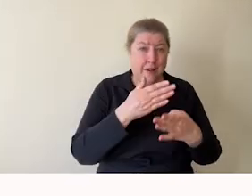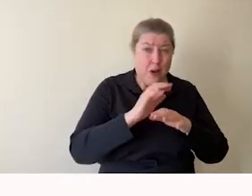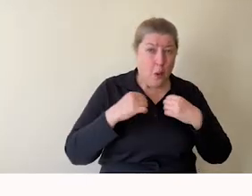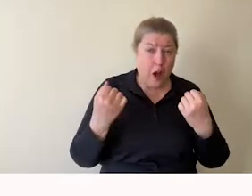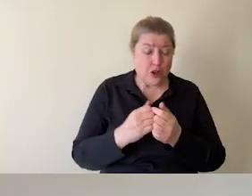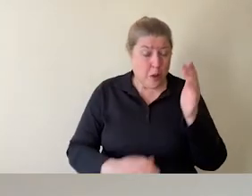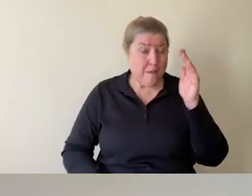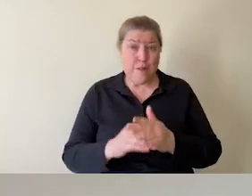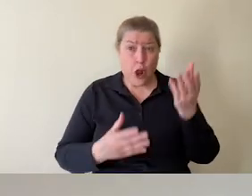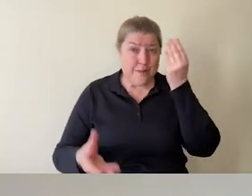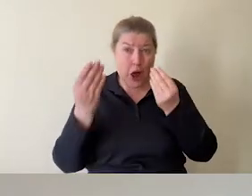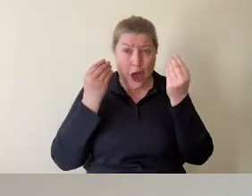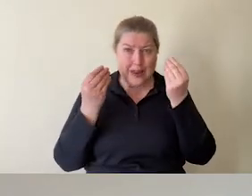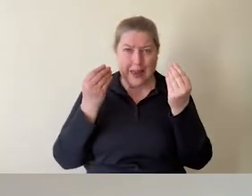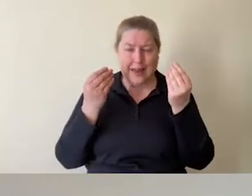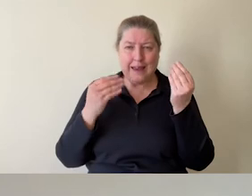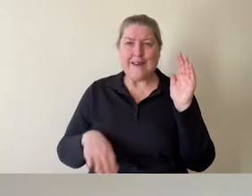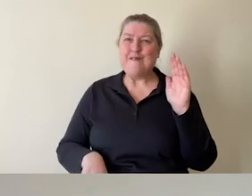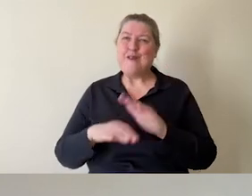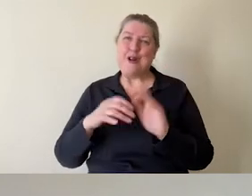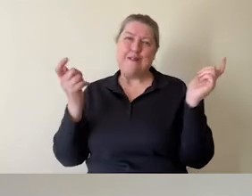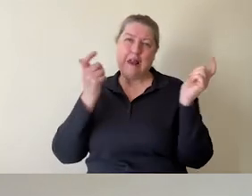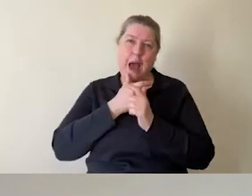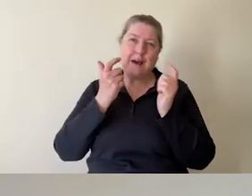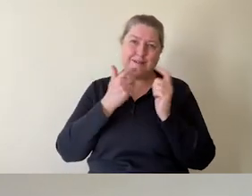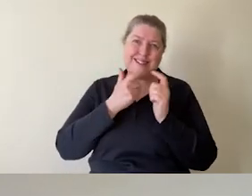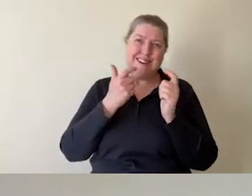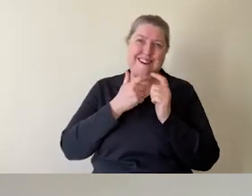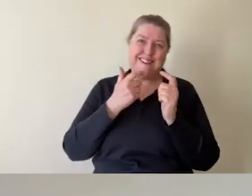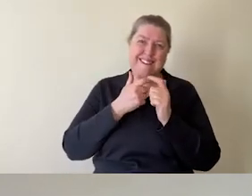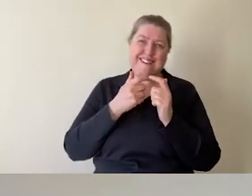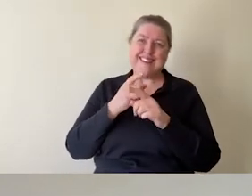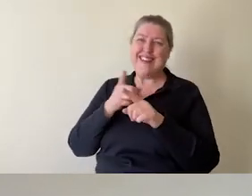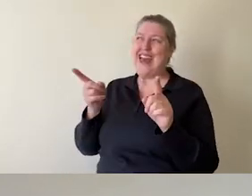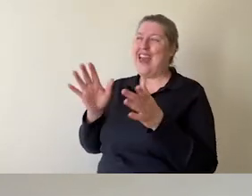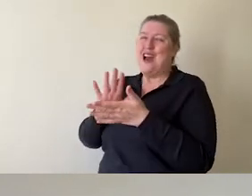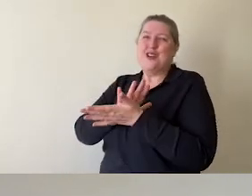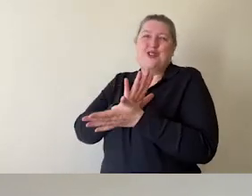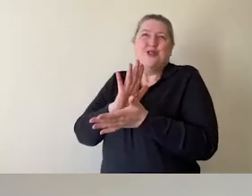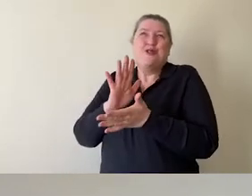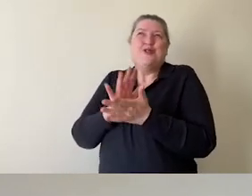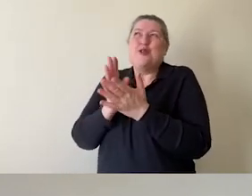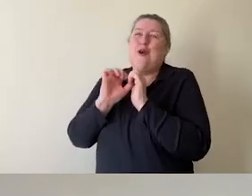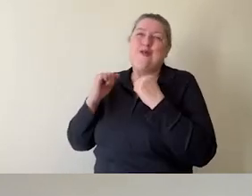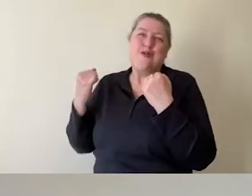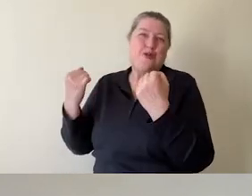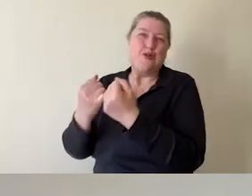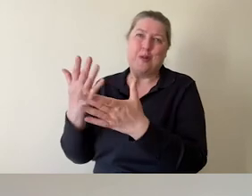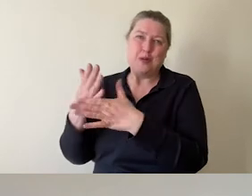learning, but also full of laughter. They are a joyful audience to work with,